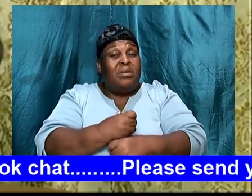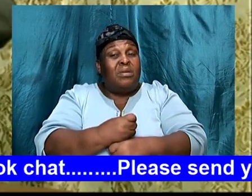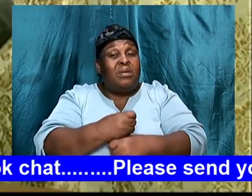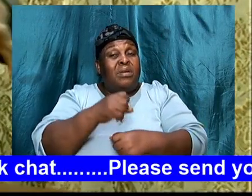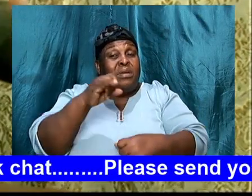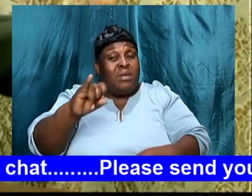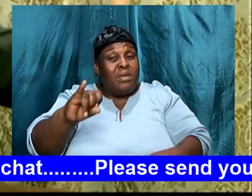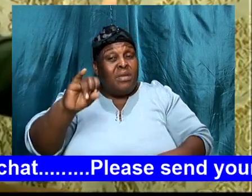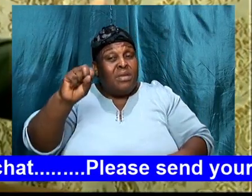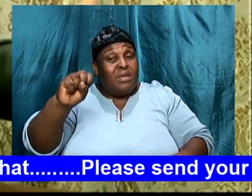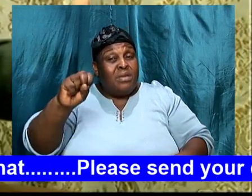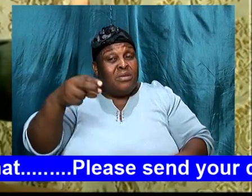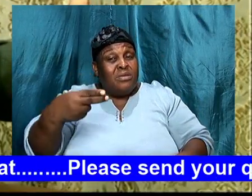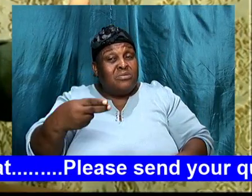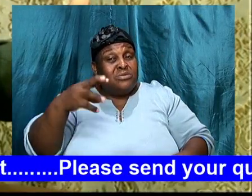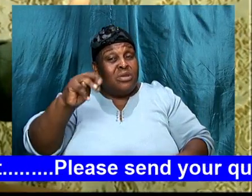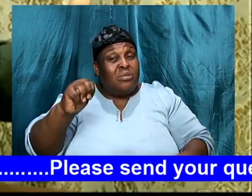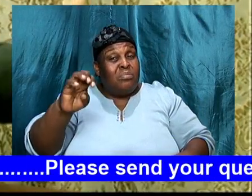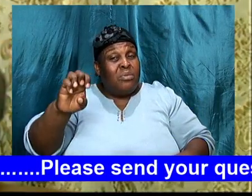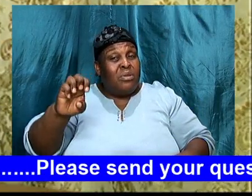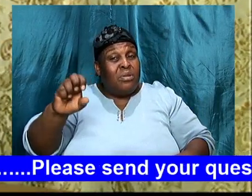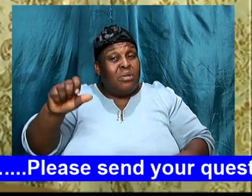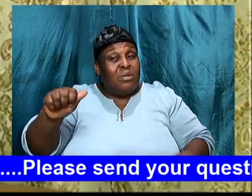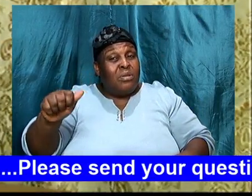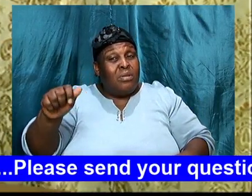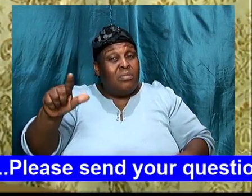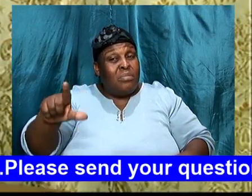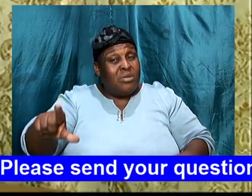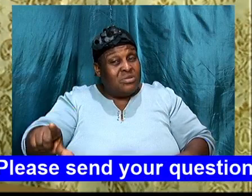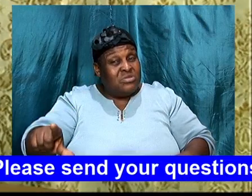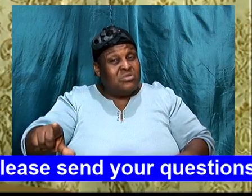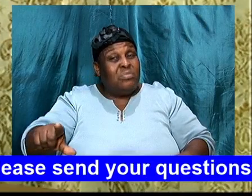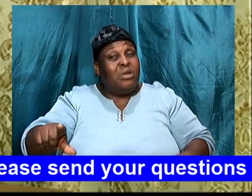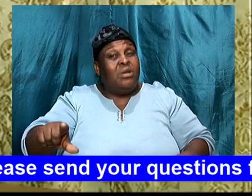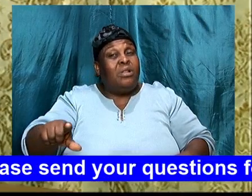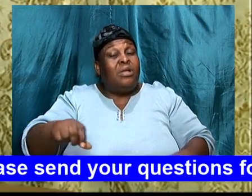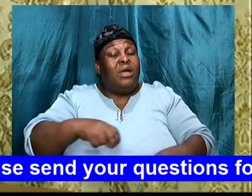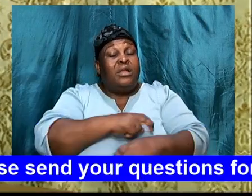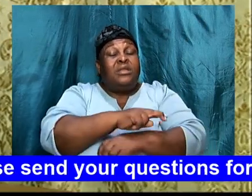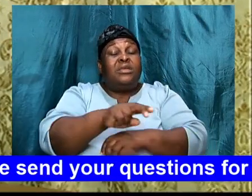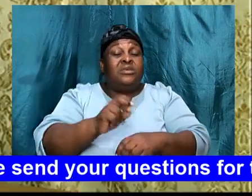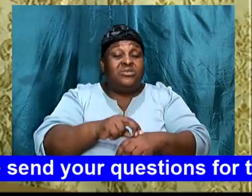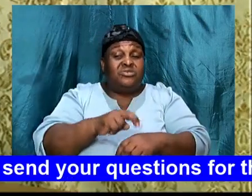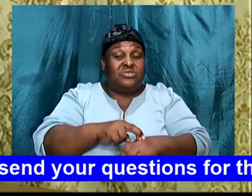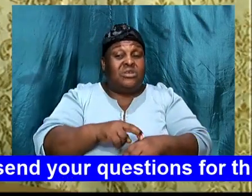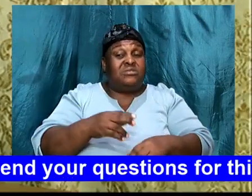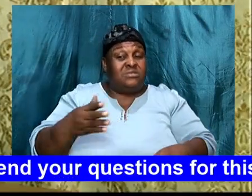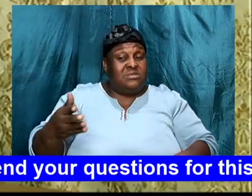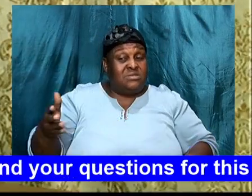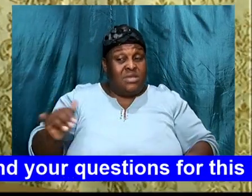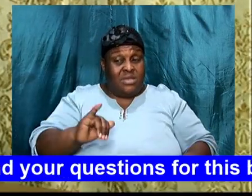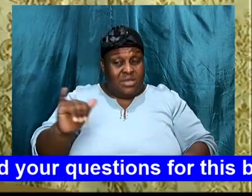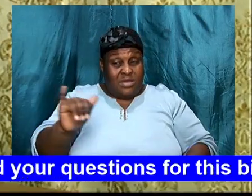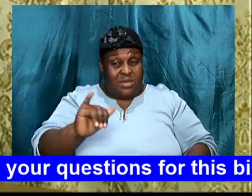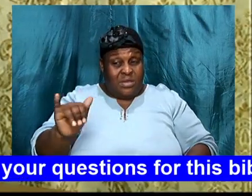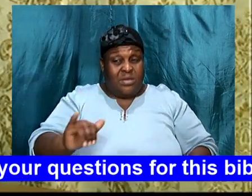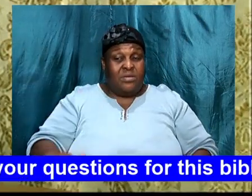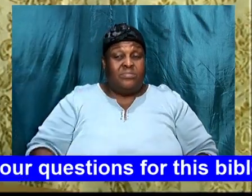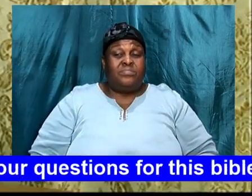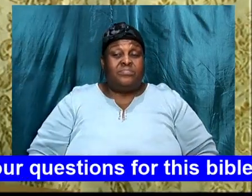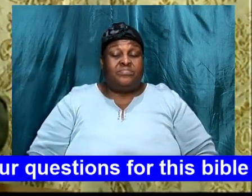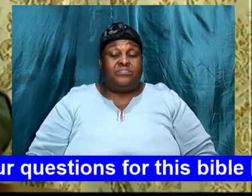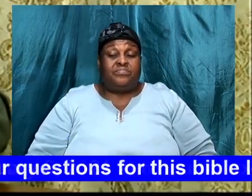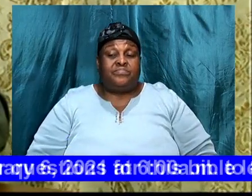God allowed him, I hope we, I hope I kind of, explain the point, a little bit clearer, that folks might